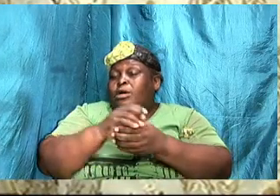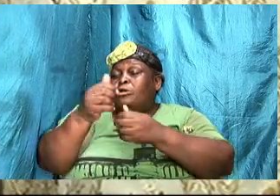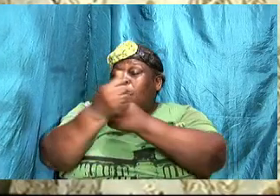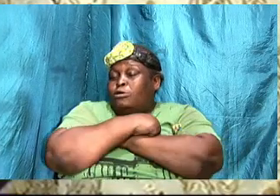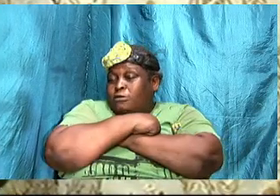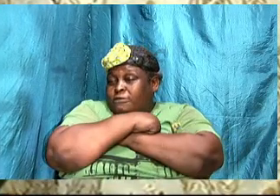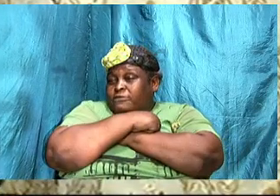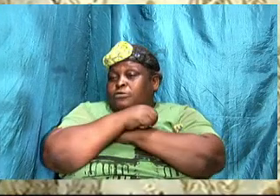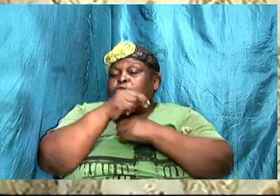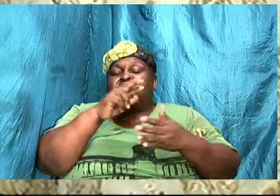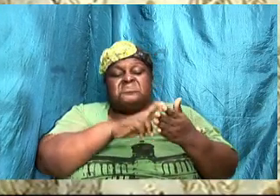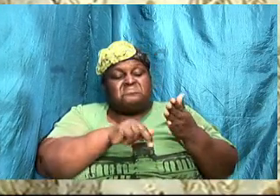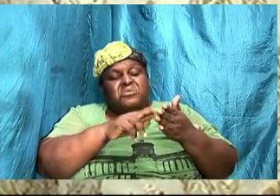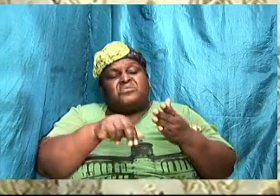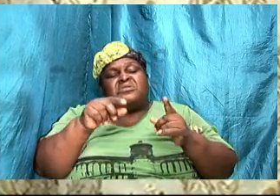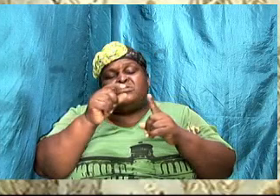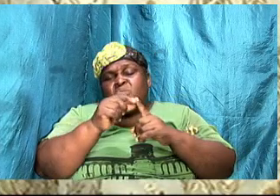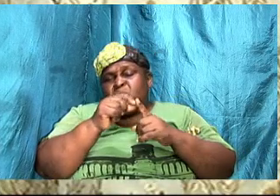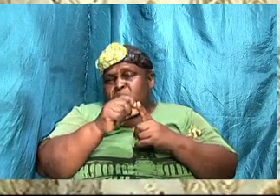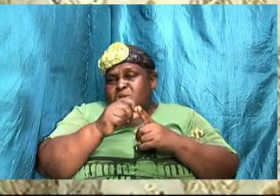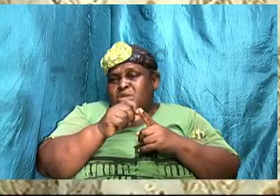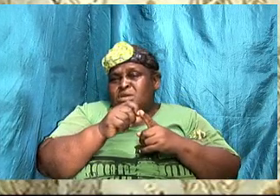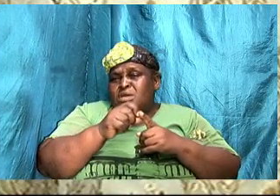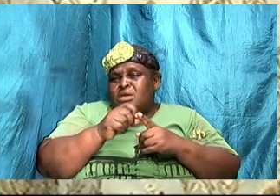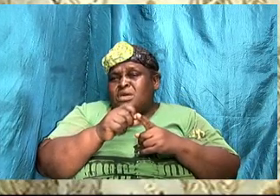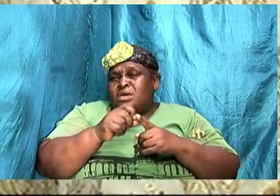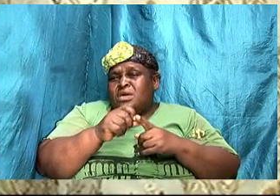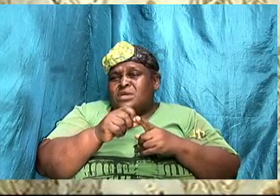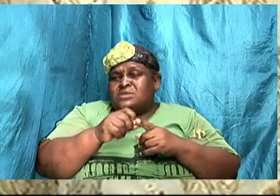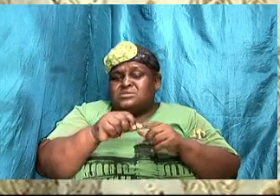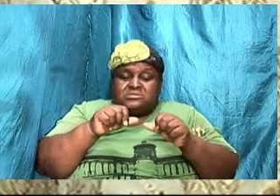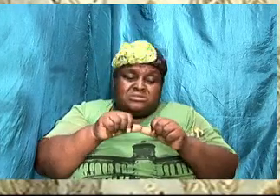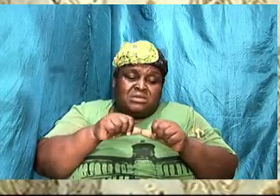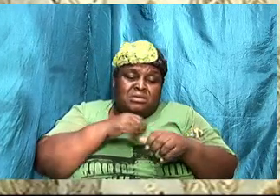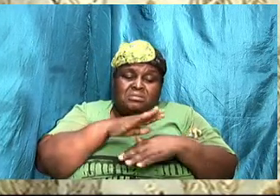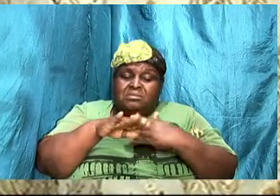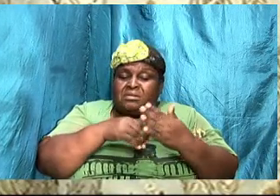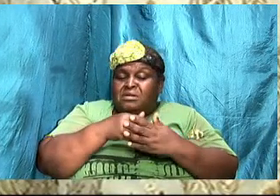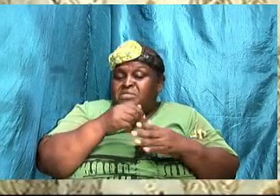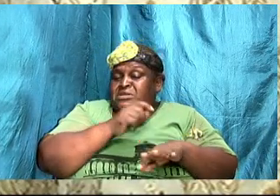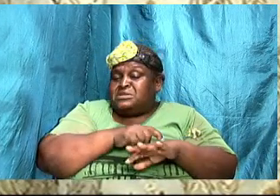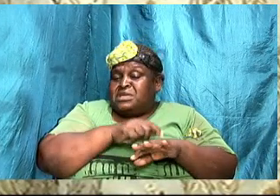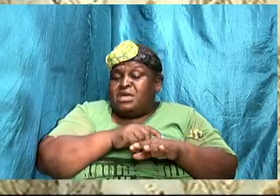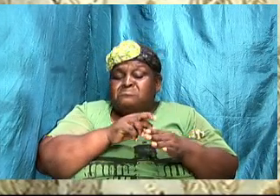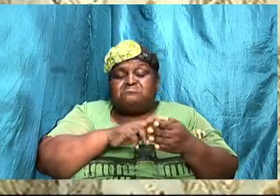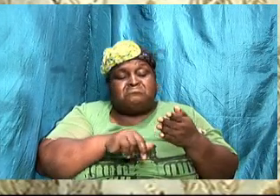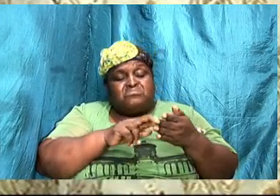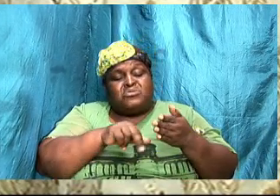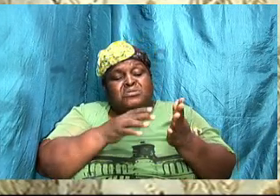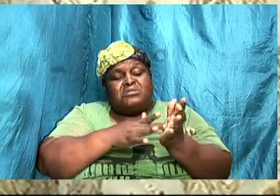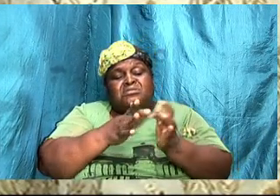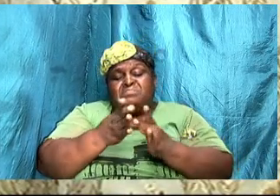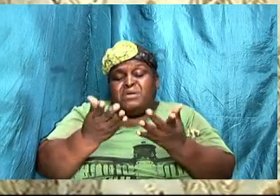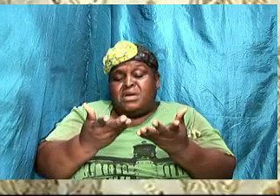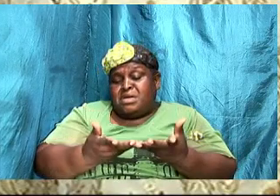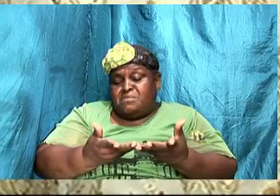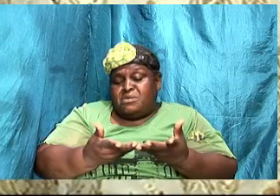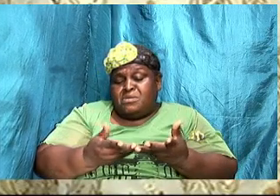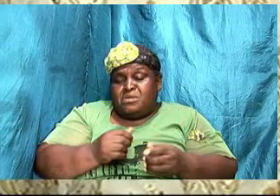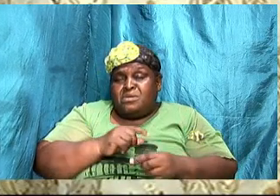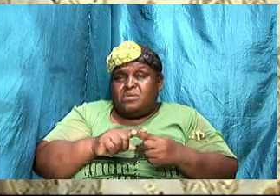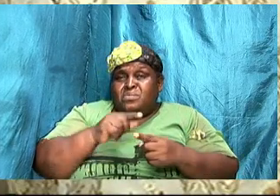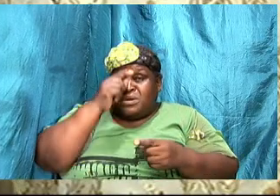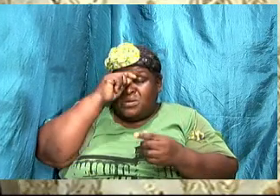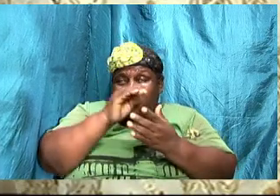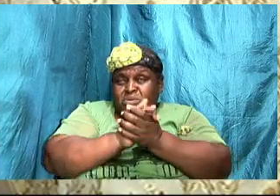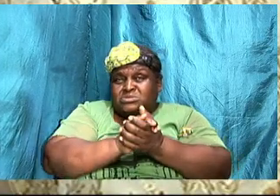and we spend all the time reading the Bible and when our wife or our husband want to have a conversation, some of our wives